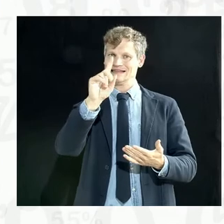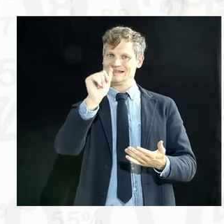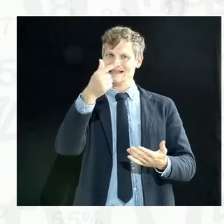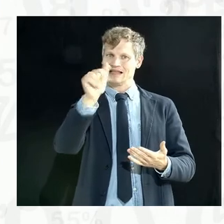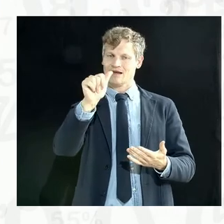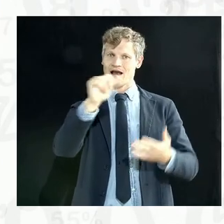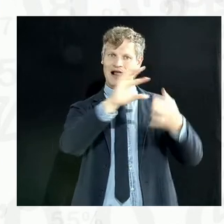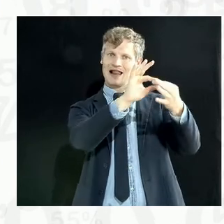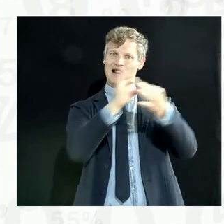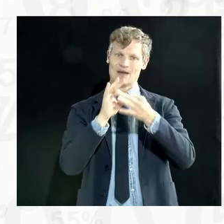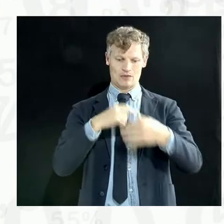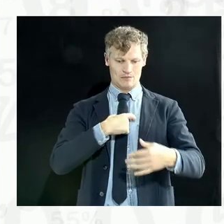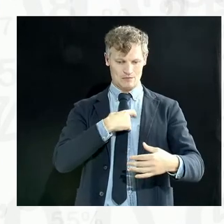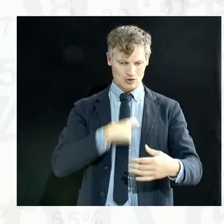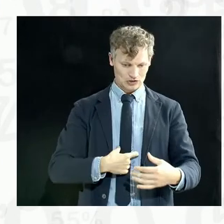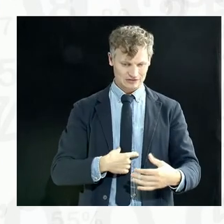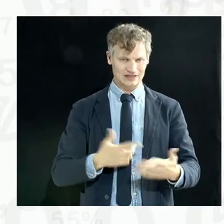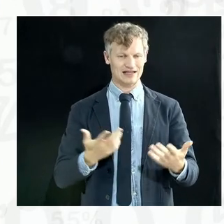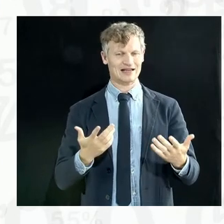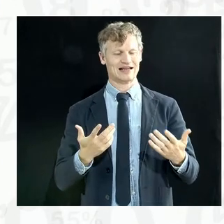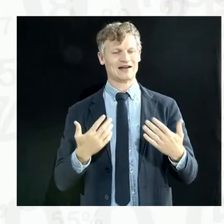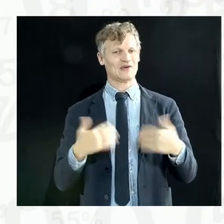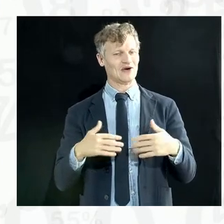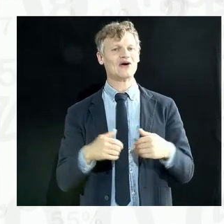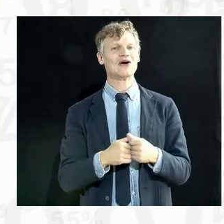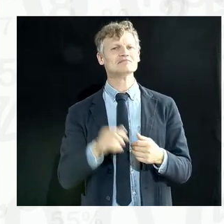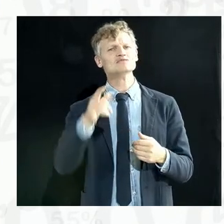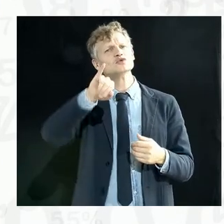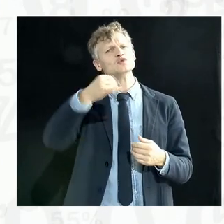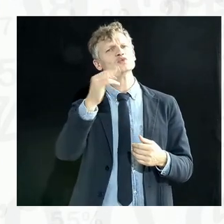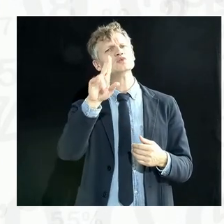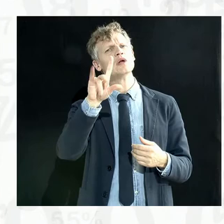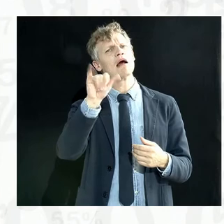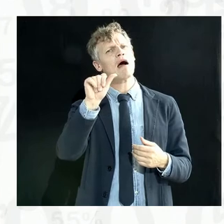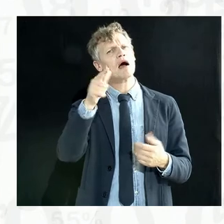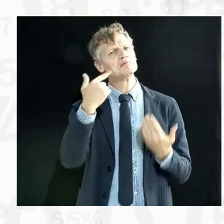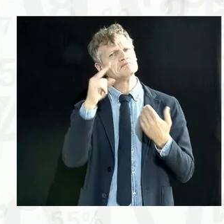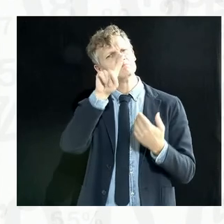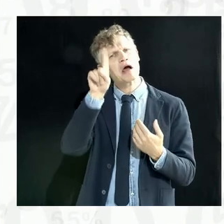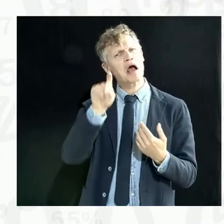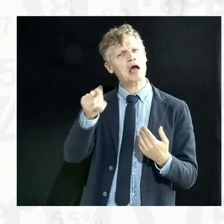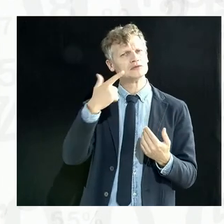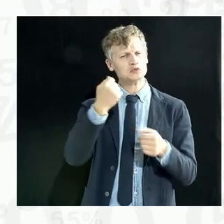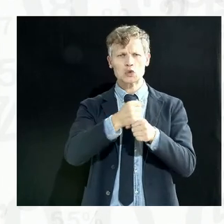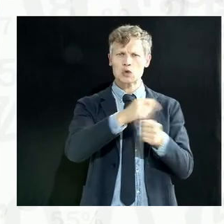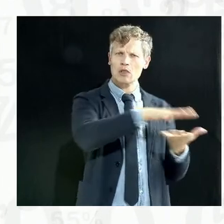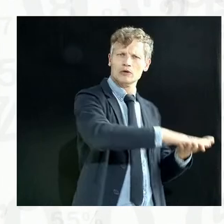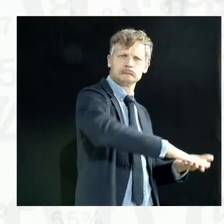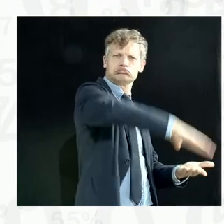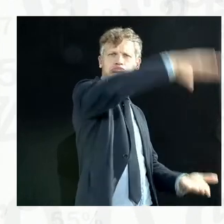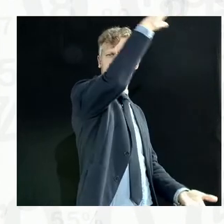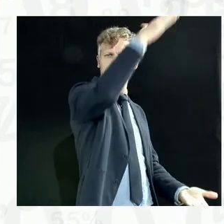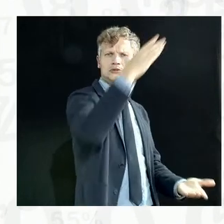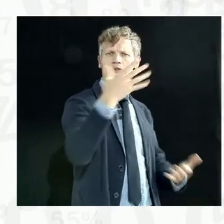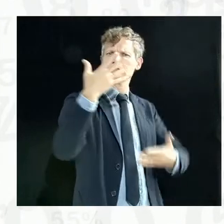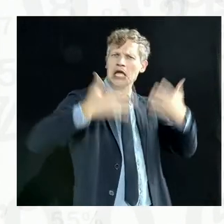Julia's point of view here as well. What's your experience working with really large data sets regarding these